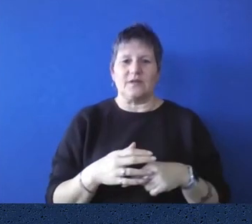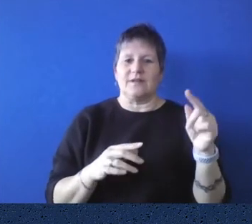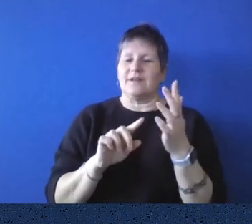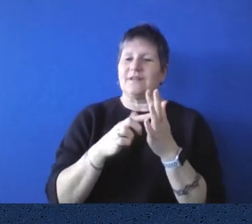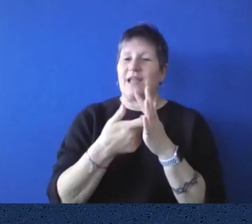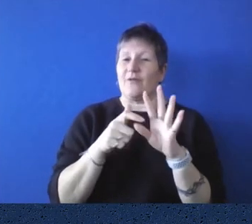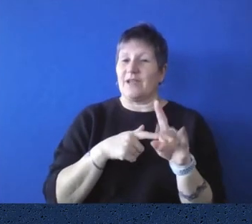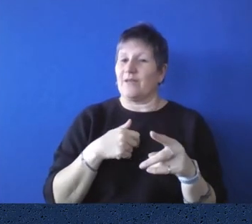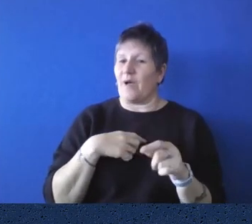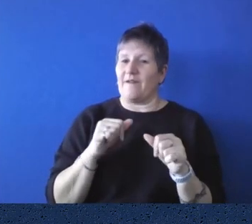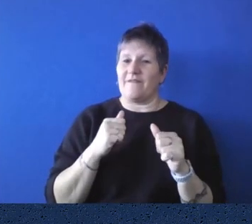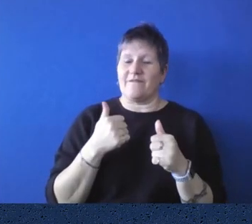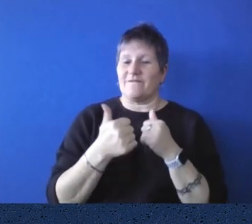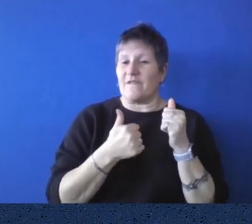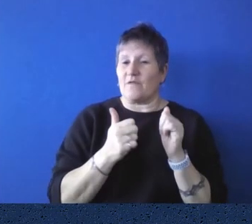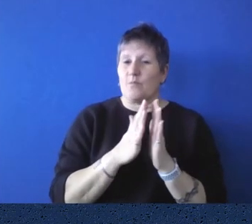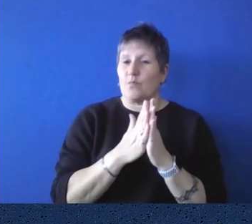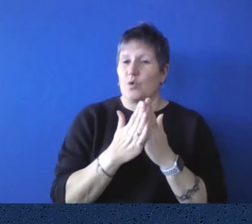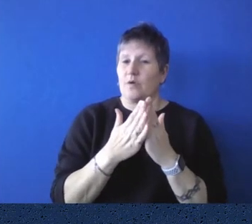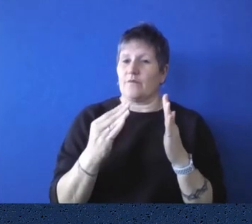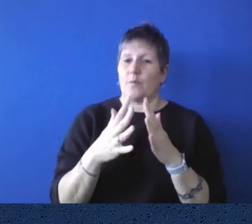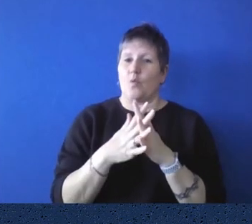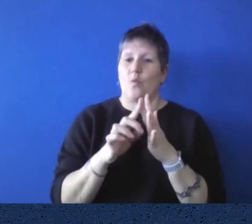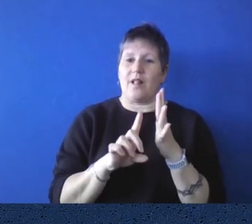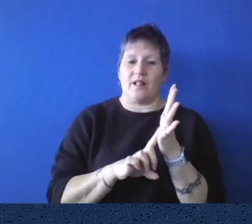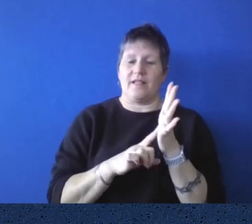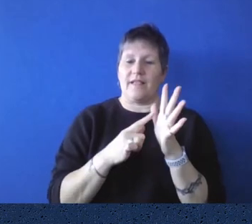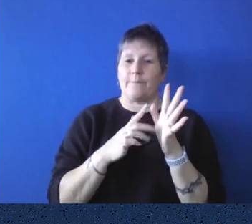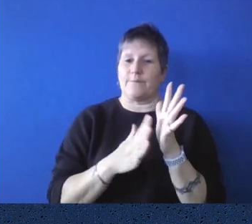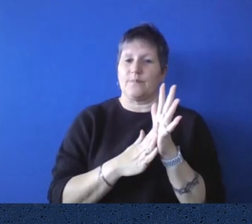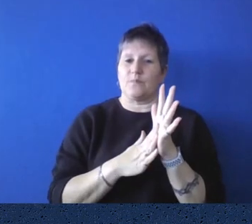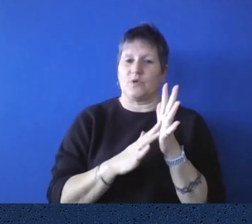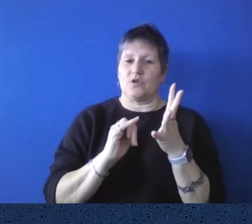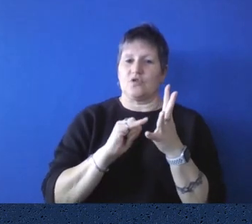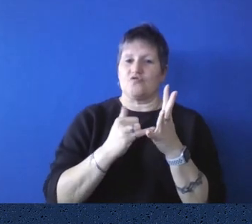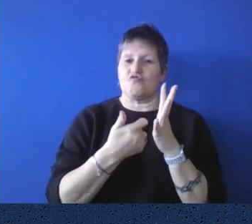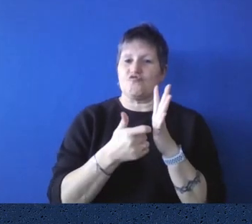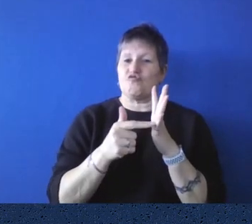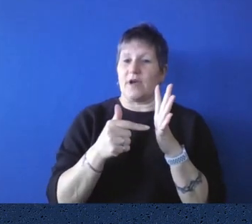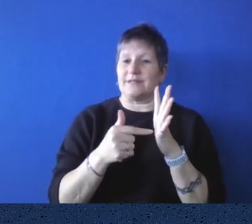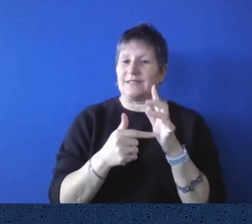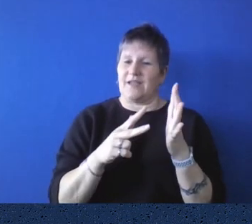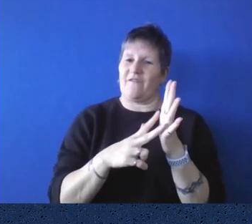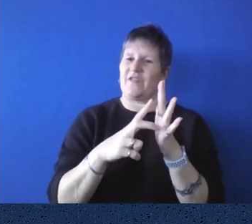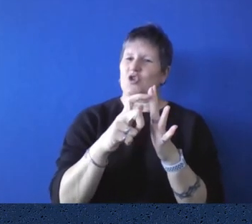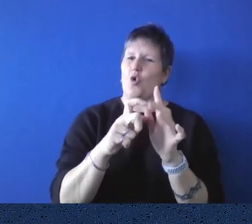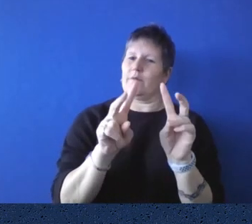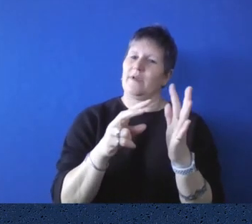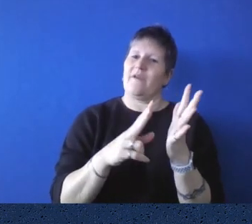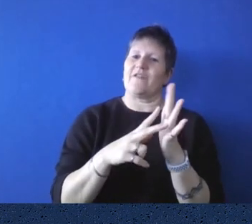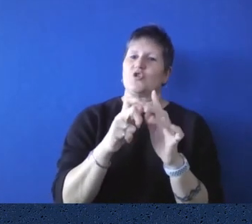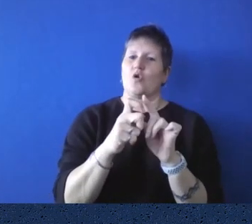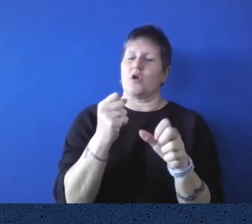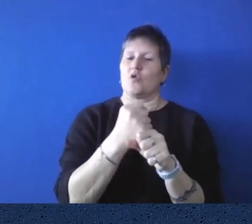is, uh, by William Strutt, Victoria, the Golden. Uh, this book is a, contains